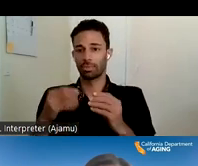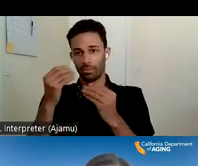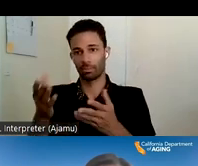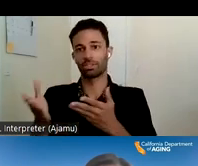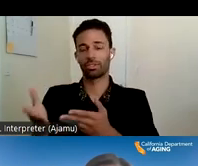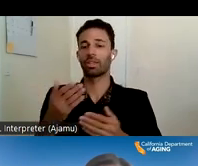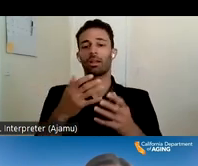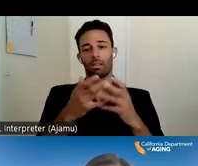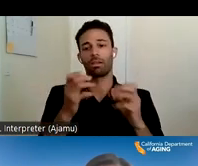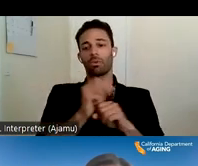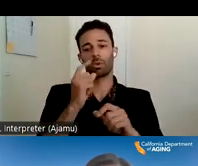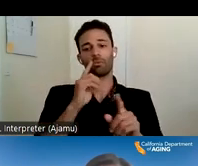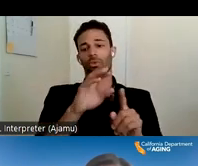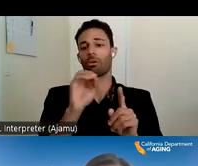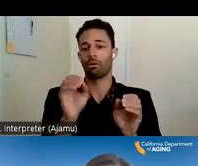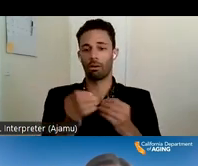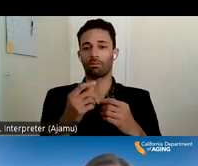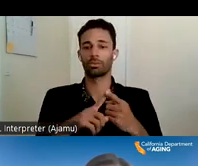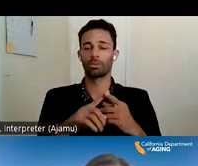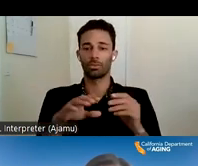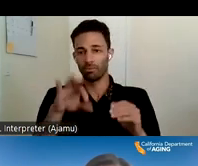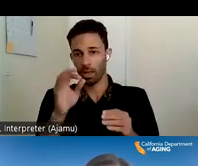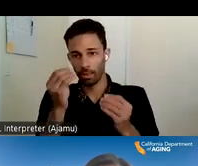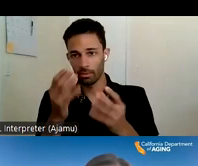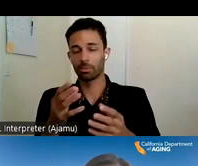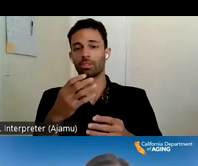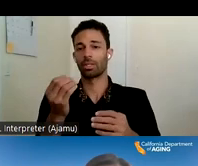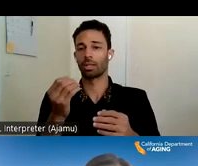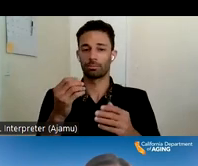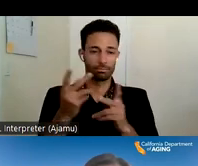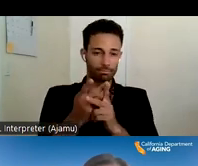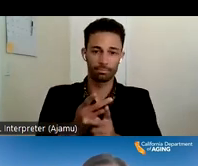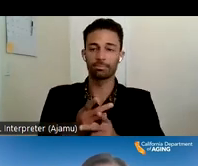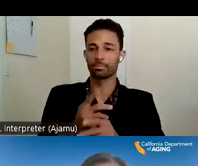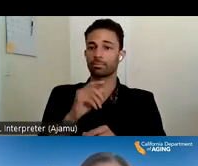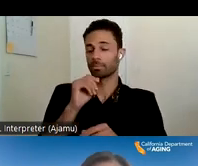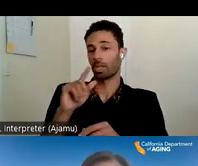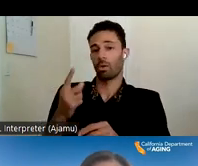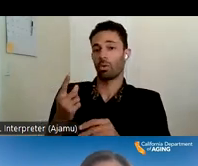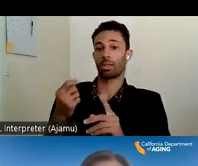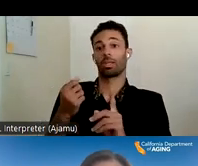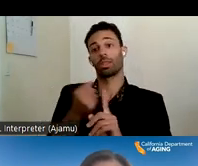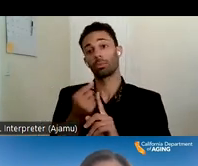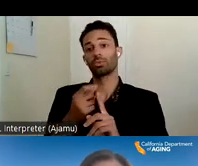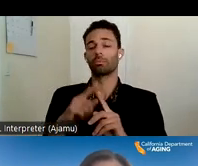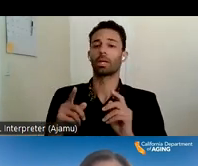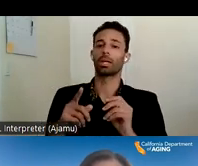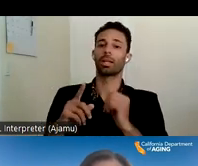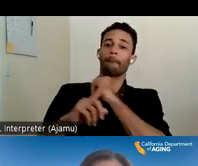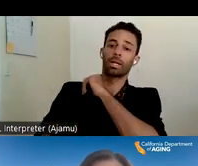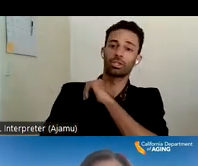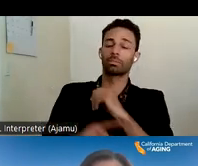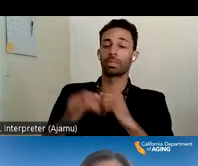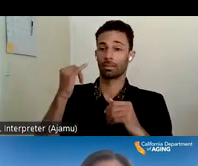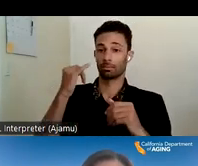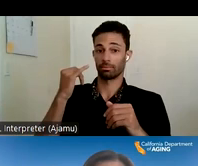to to figure it out but um yeah not just the abuses i guess but the punishments or when they're substantiated what happens if it